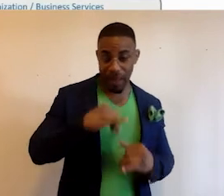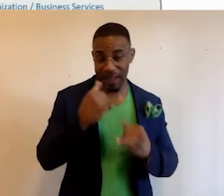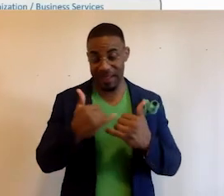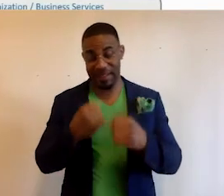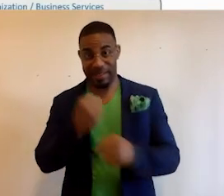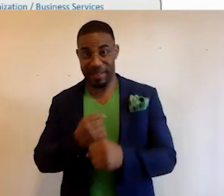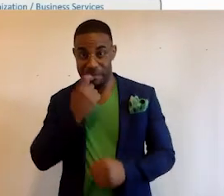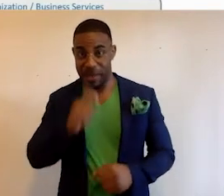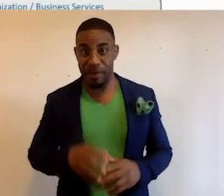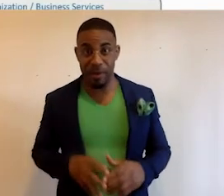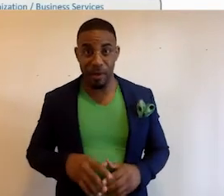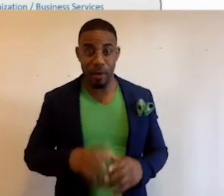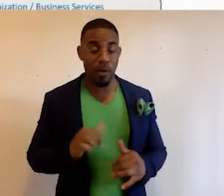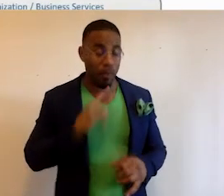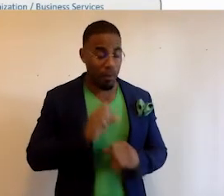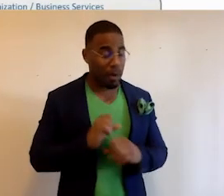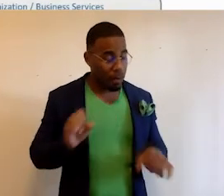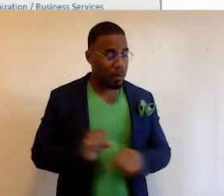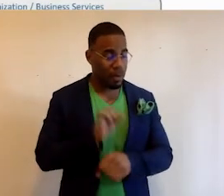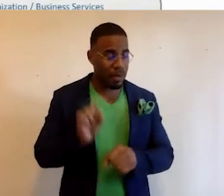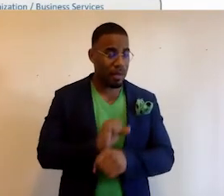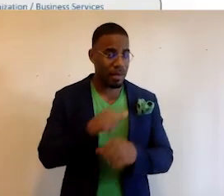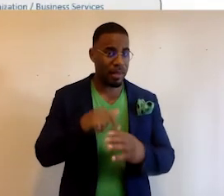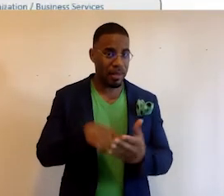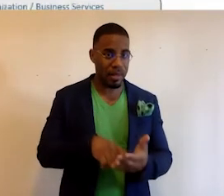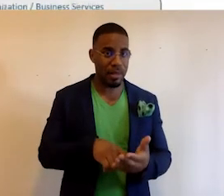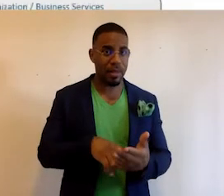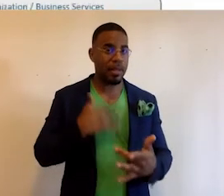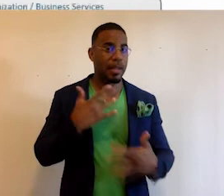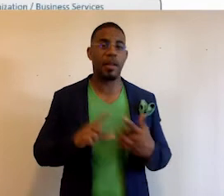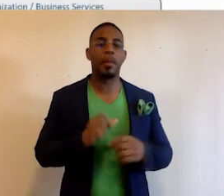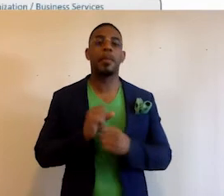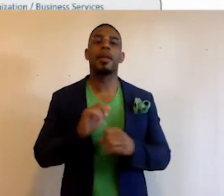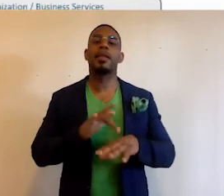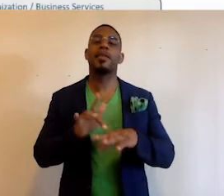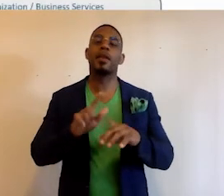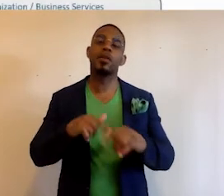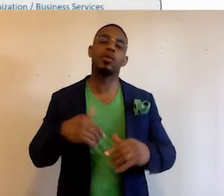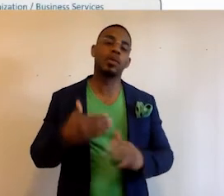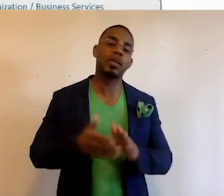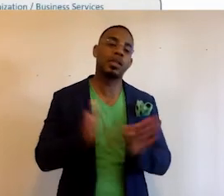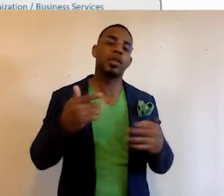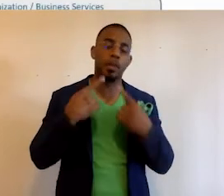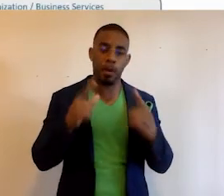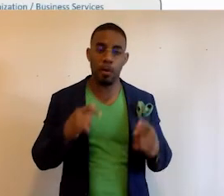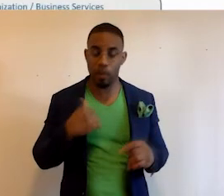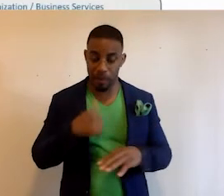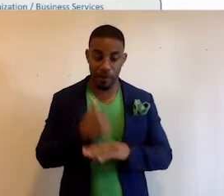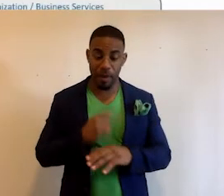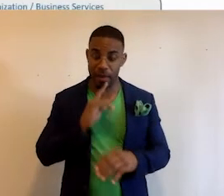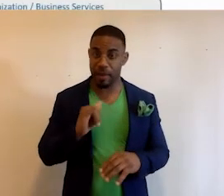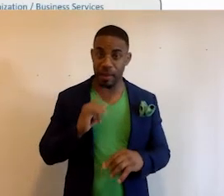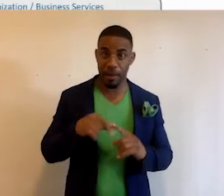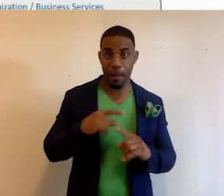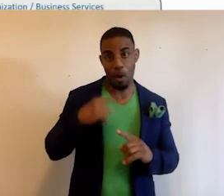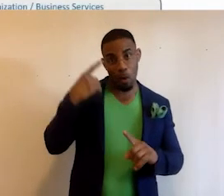of this year. We have really put a lot of work into this and we're excited about making this available to the general public. But what we've found is that it's